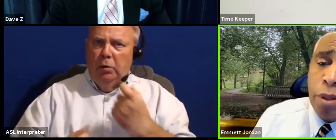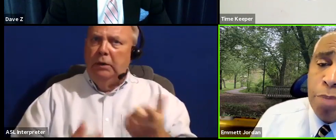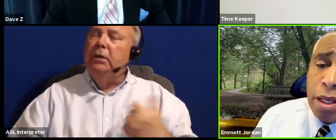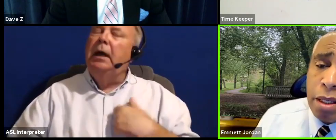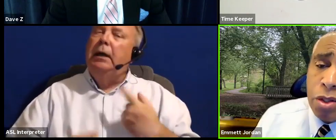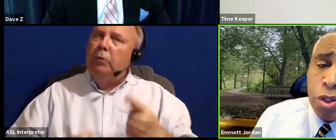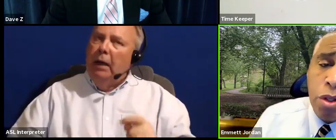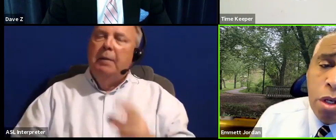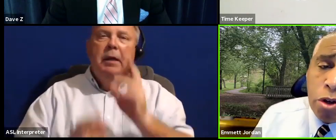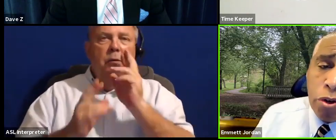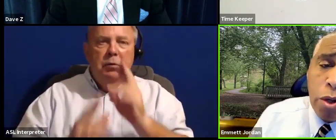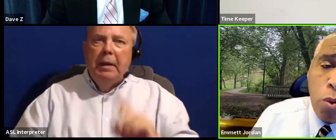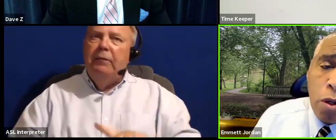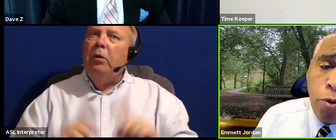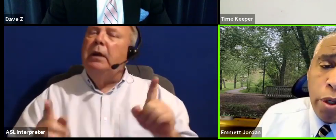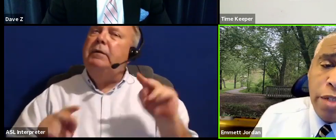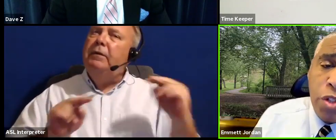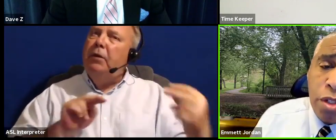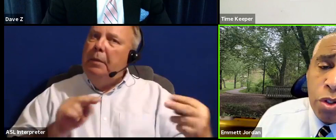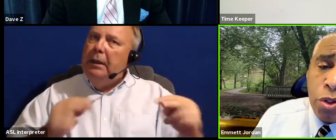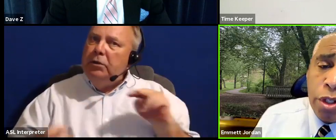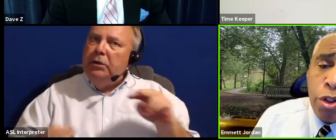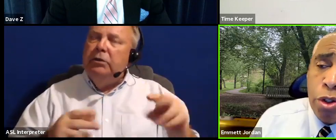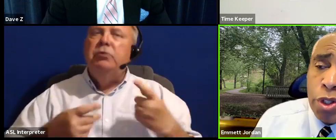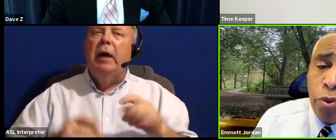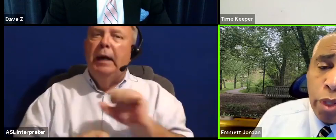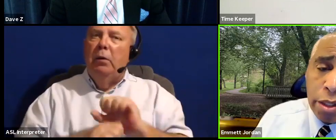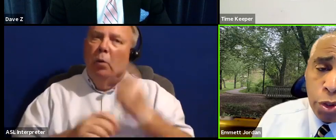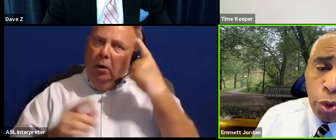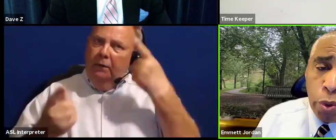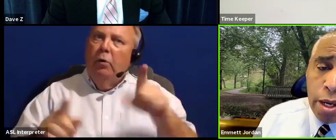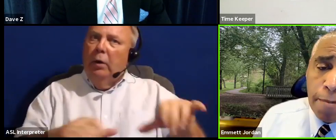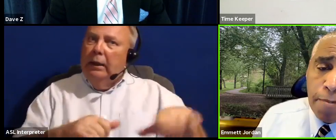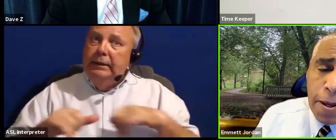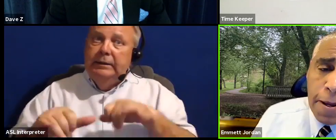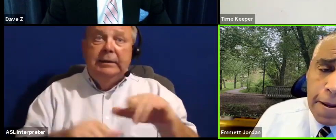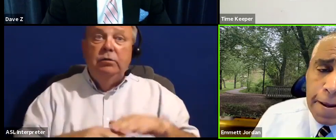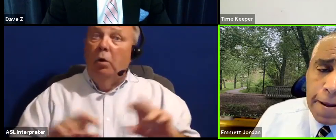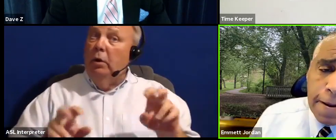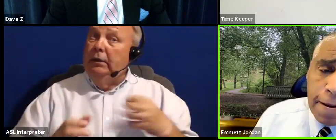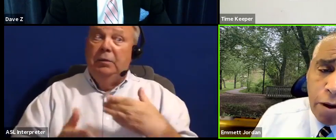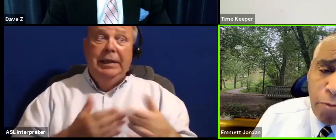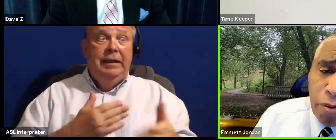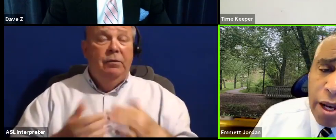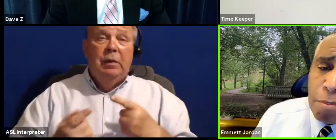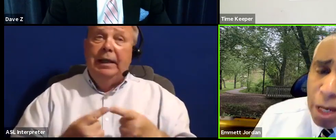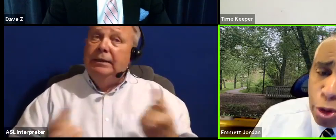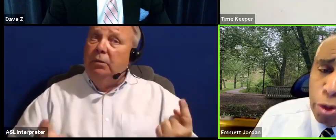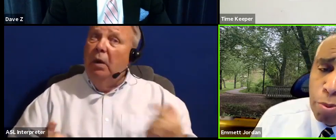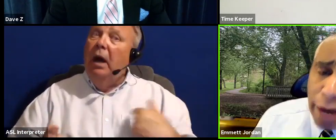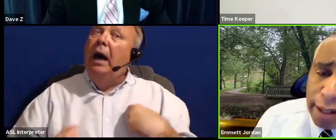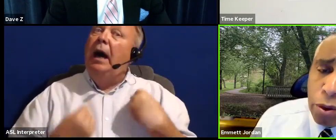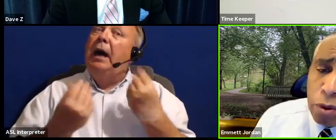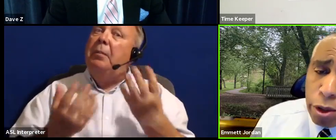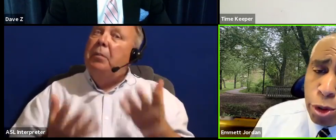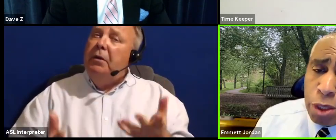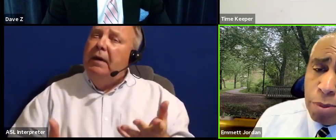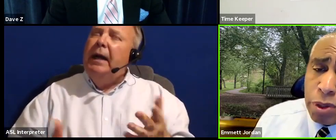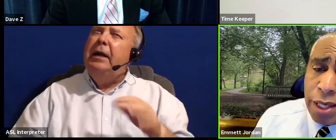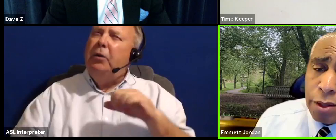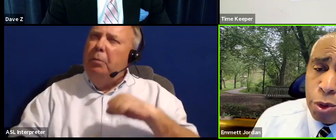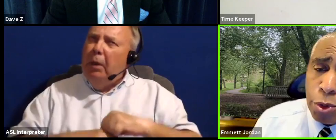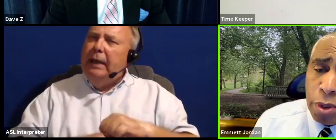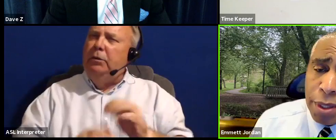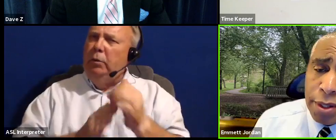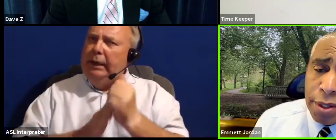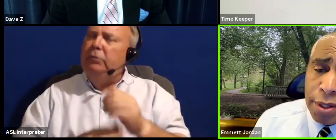of differing opinions and trying to work for consensus on issues, even when I disagree. And, you know, I provide measured practical leadership